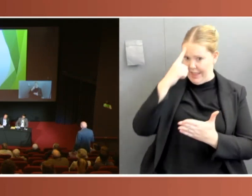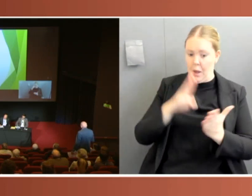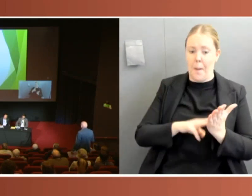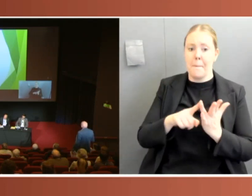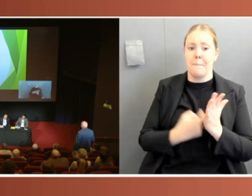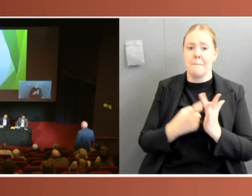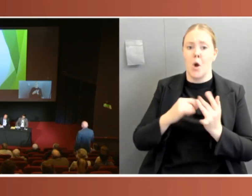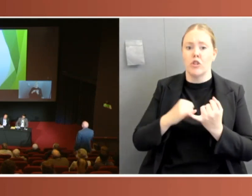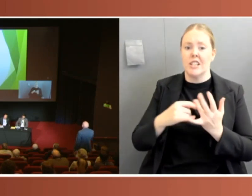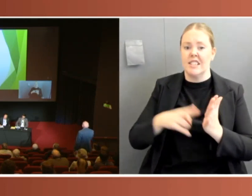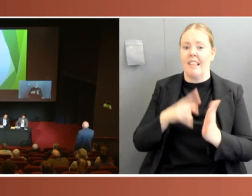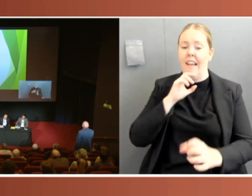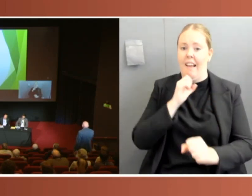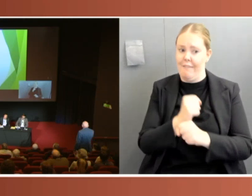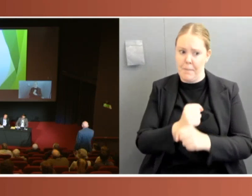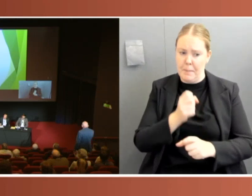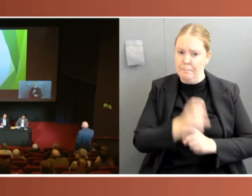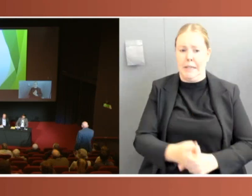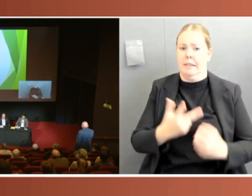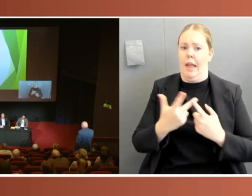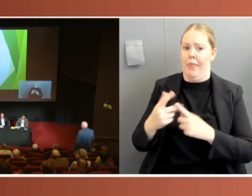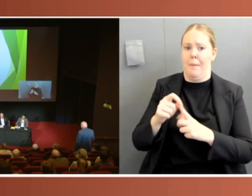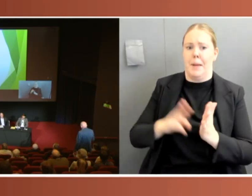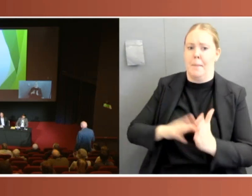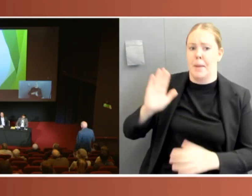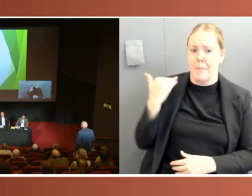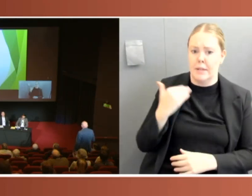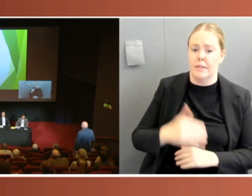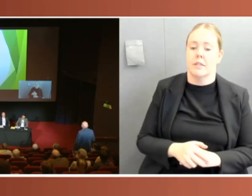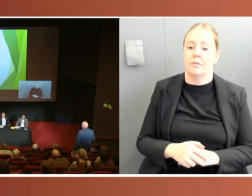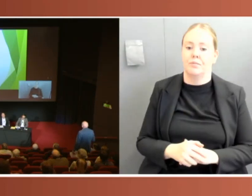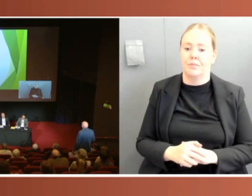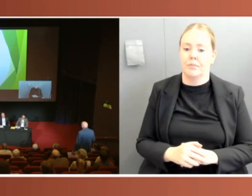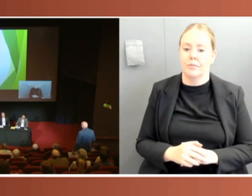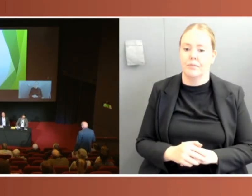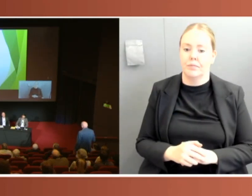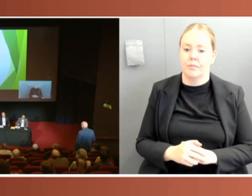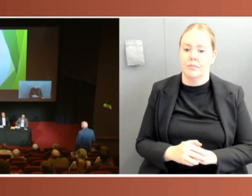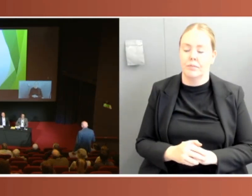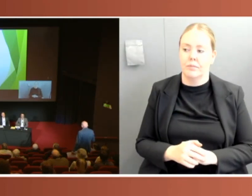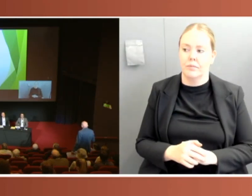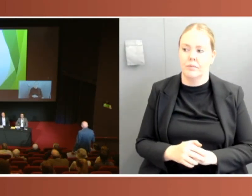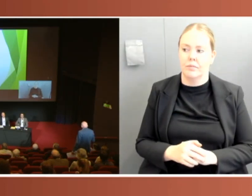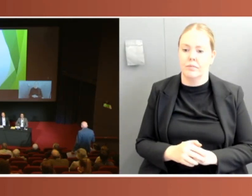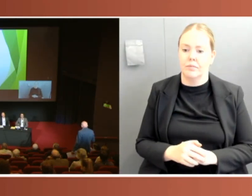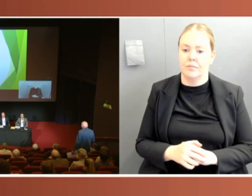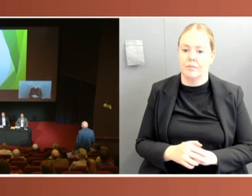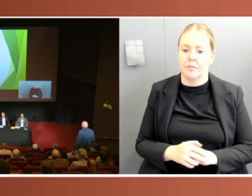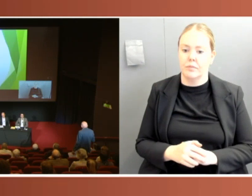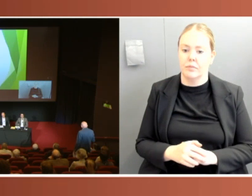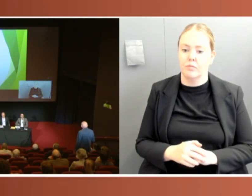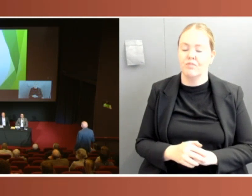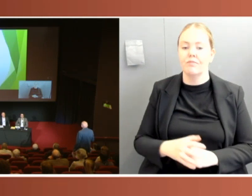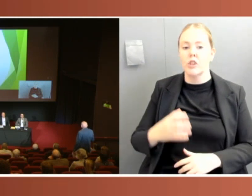As you say, these things were exacerbated by COVID. You certainly appropriately emphasised that legislation